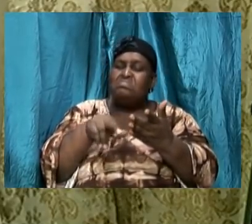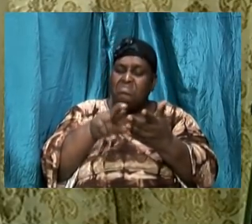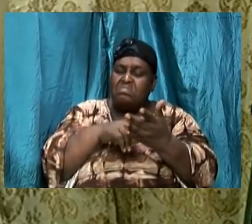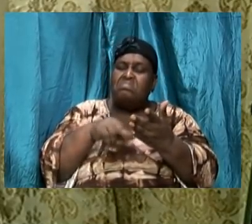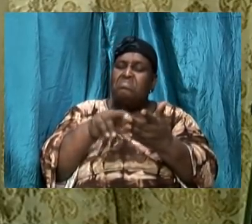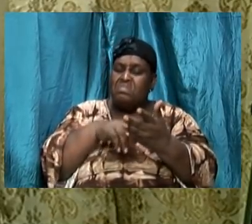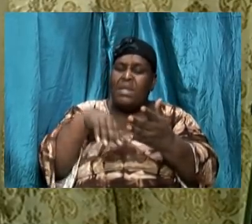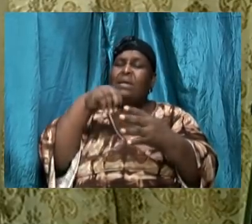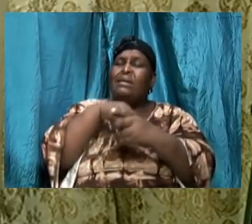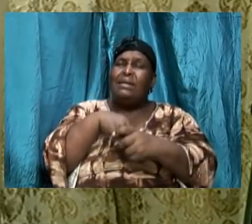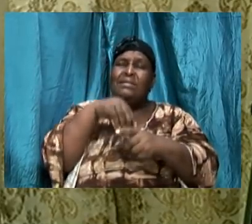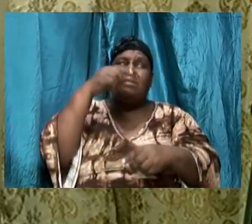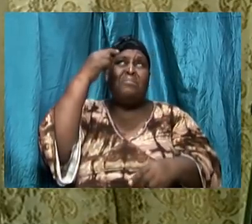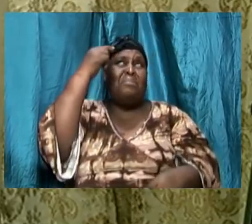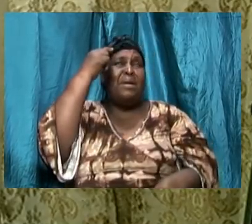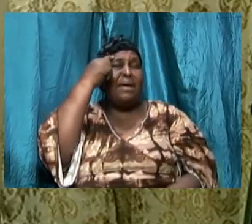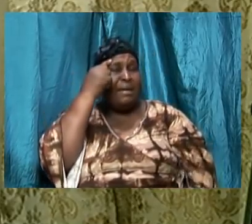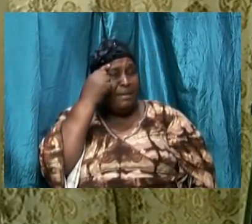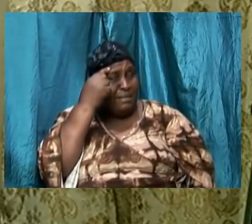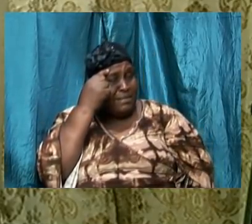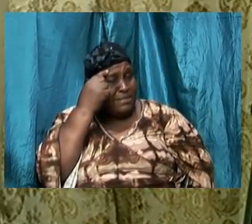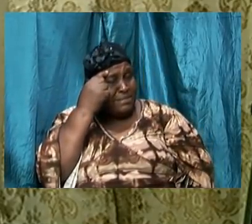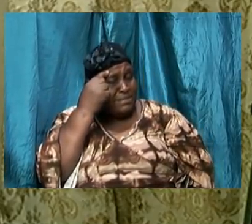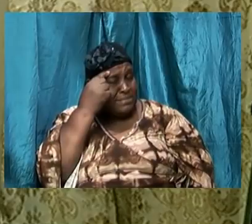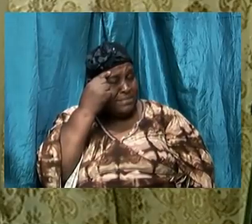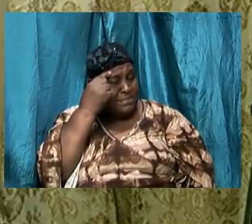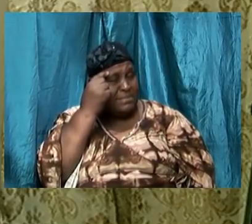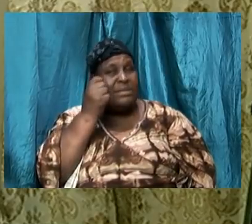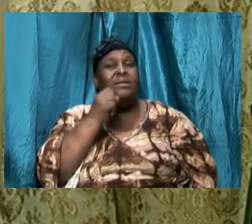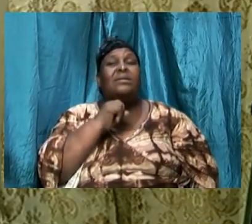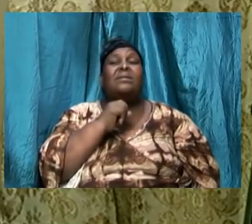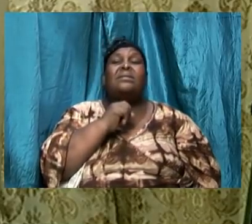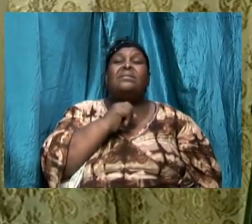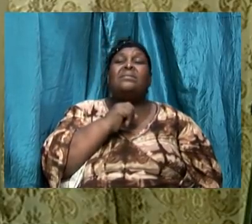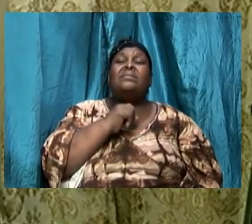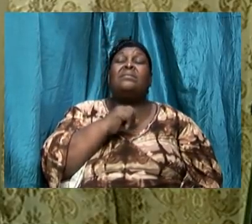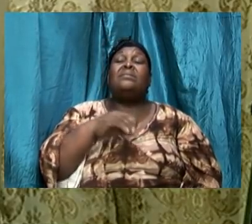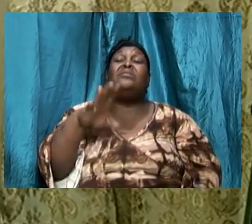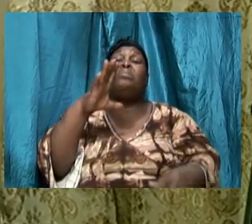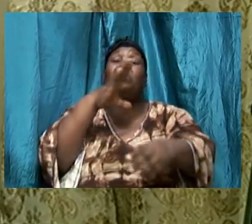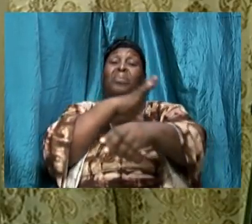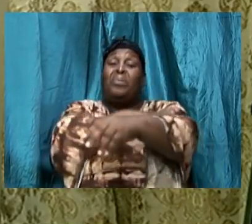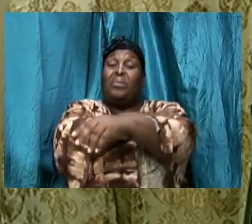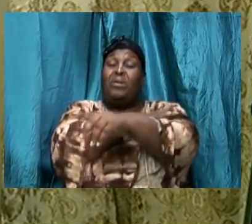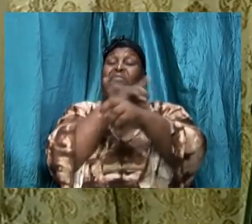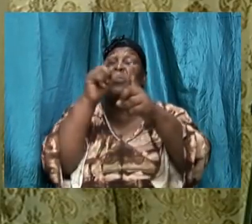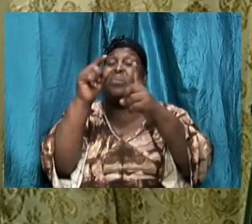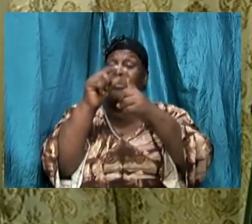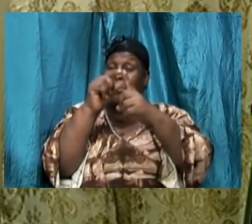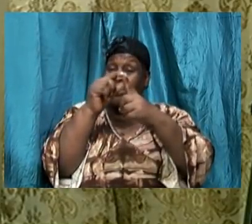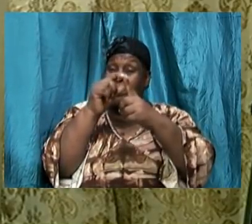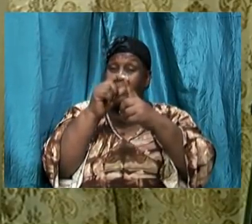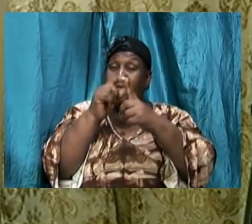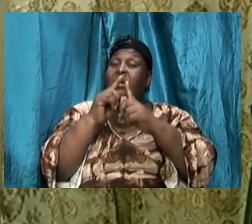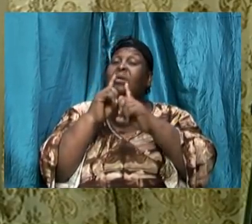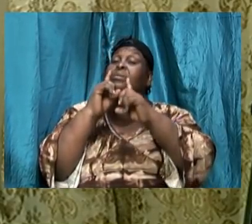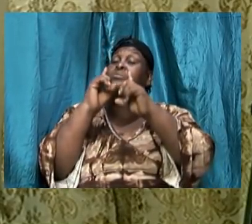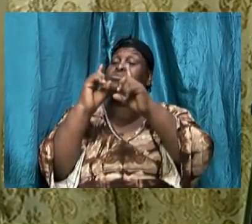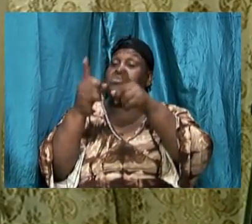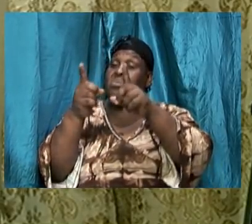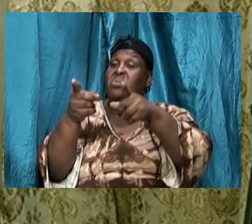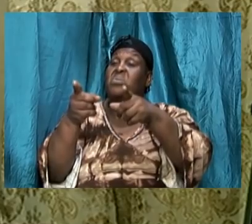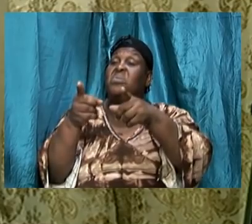should be. And I'm coming back to that. Because this is where ultimately we are going. The power of the word is going to